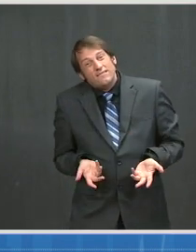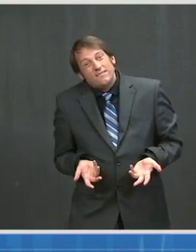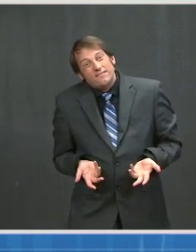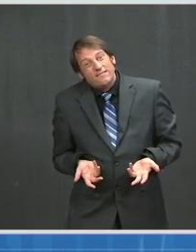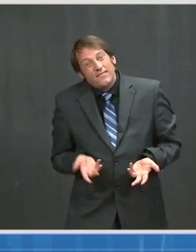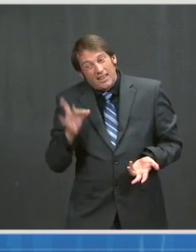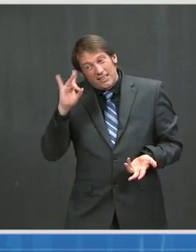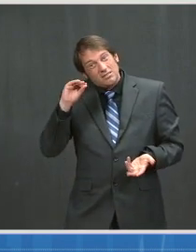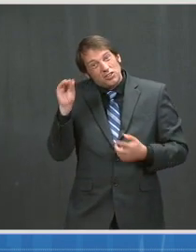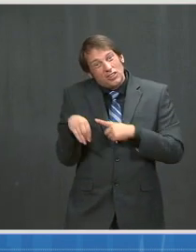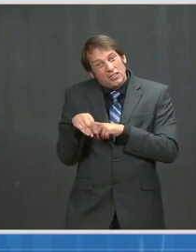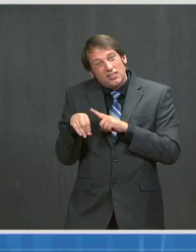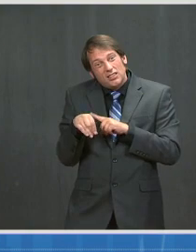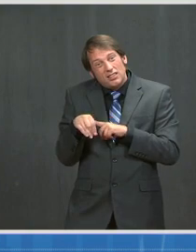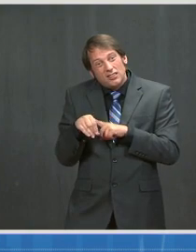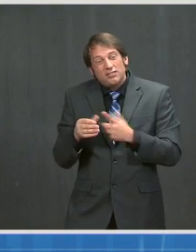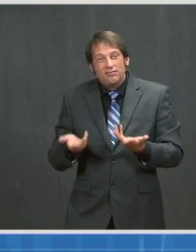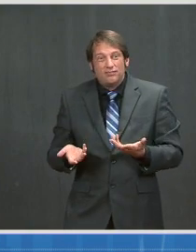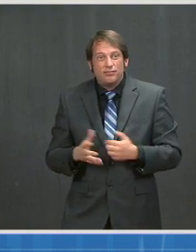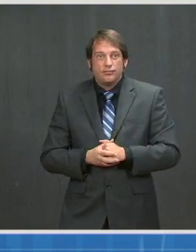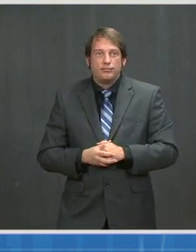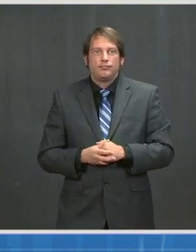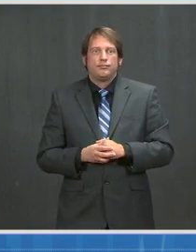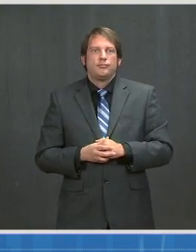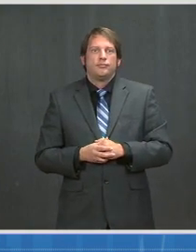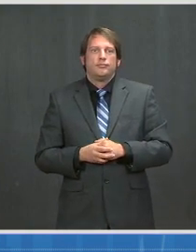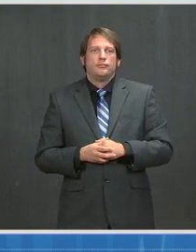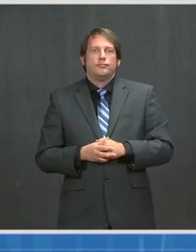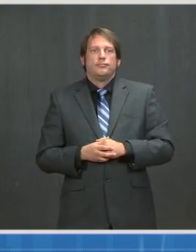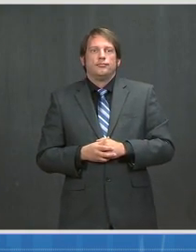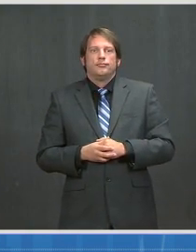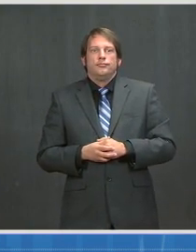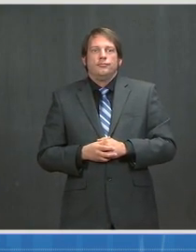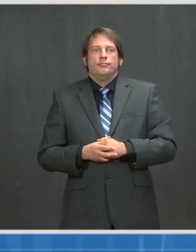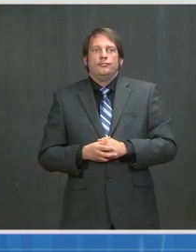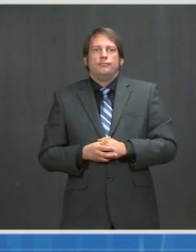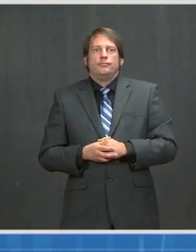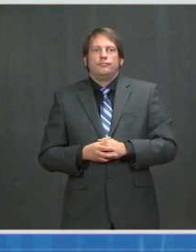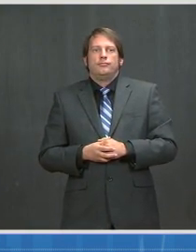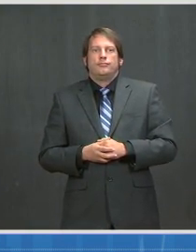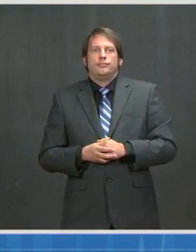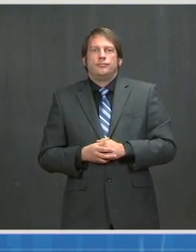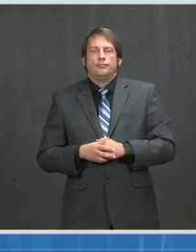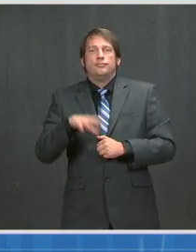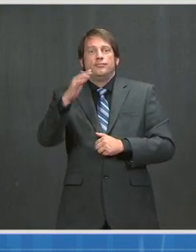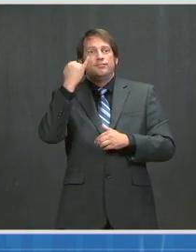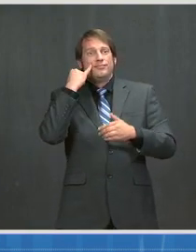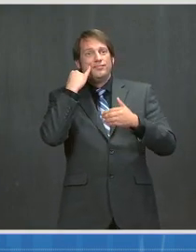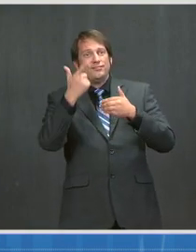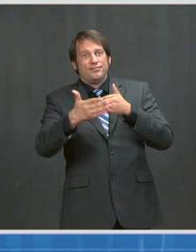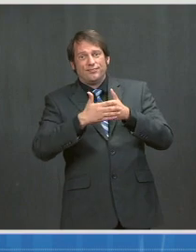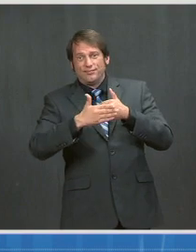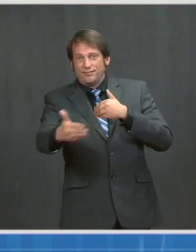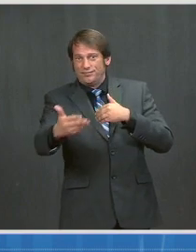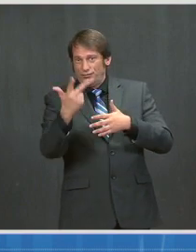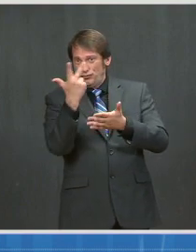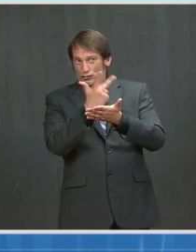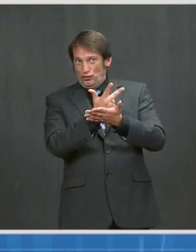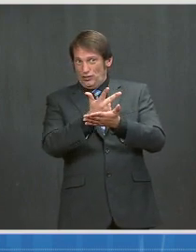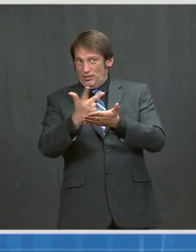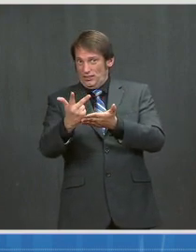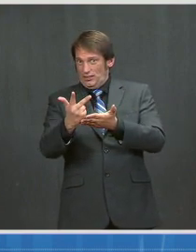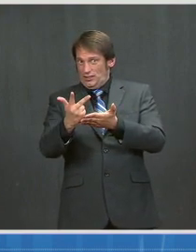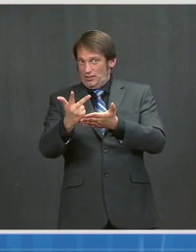of, for example, neutralizing antibodies against the coronavirus, when you just leave it at one dose, the question is